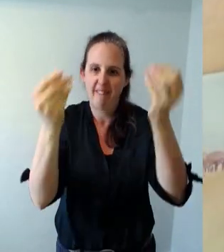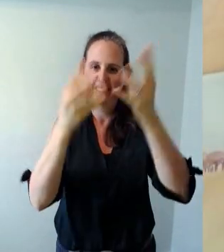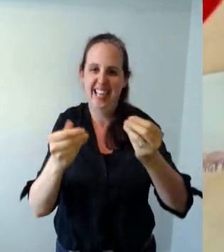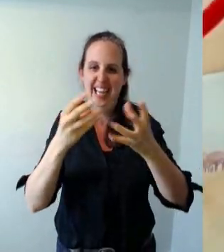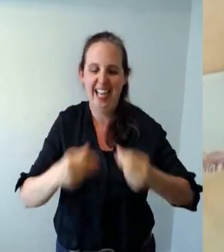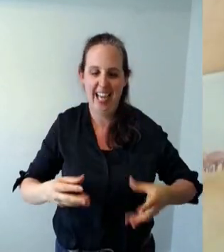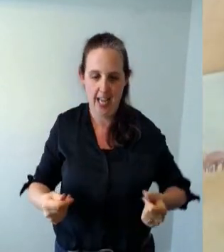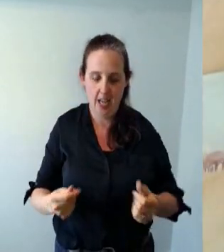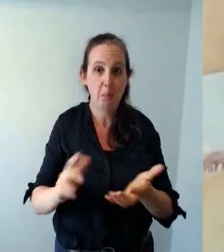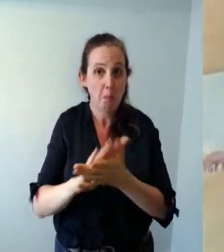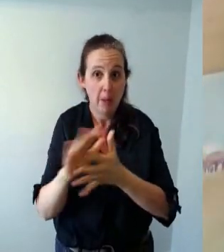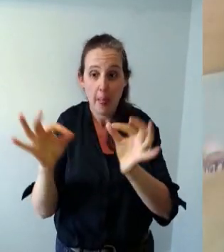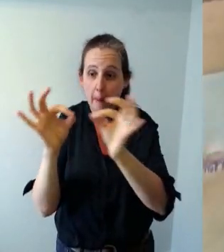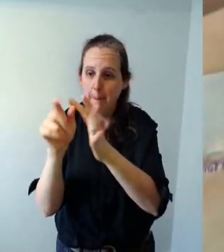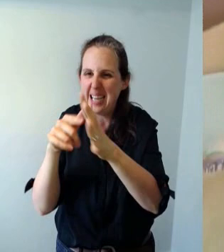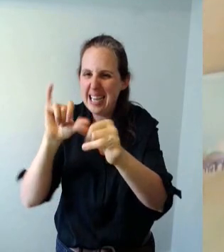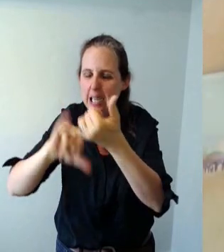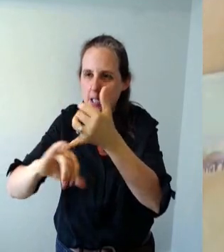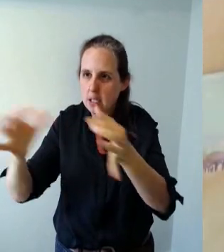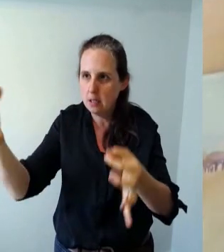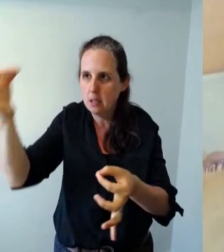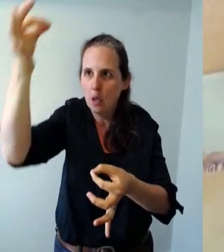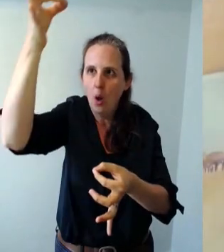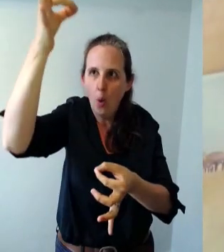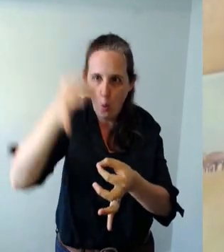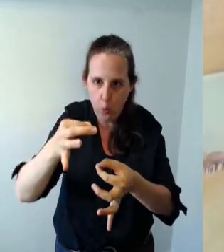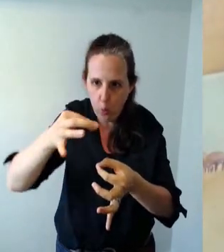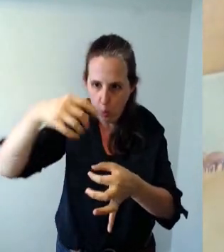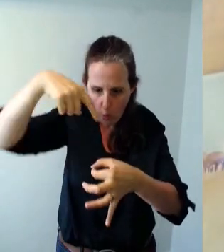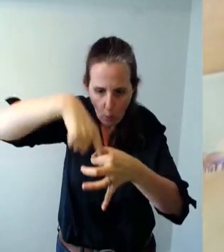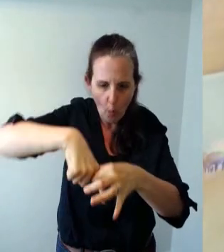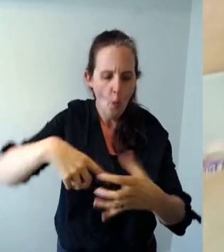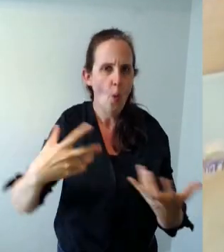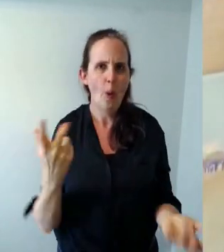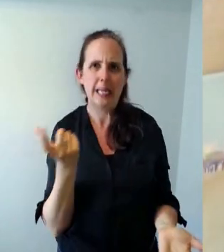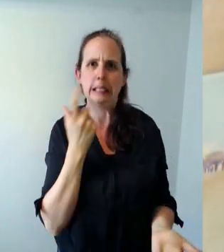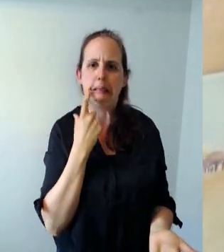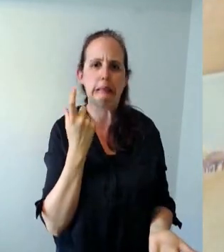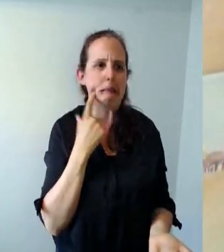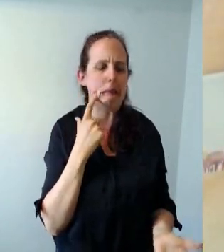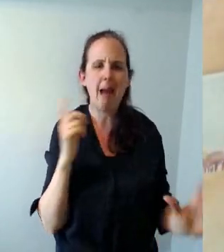the beads go on these quite easy and they're nice and colorful